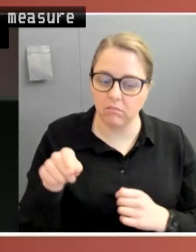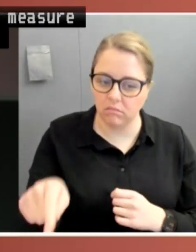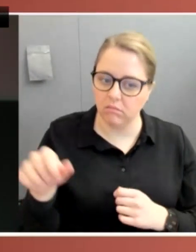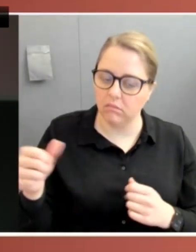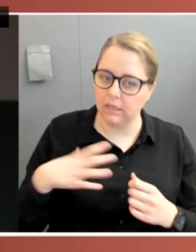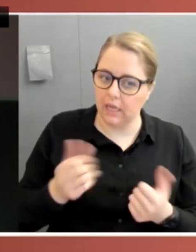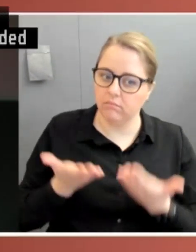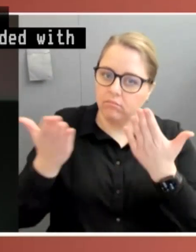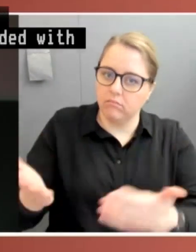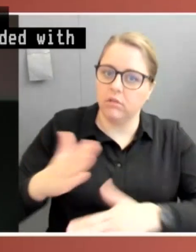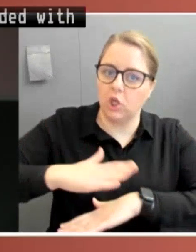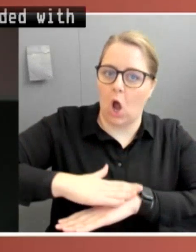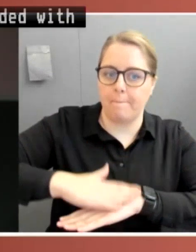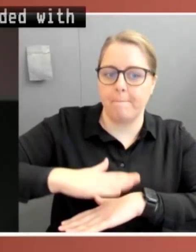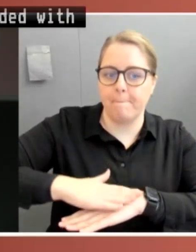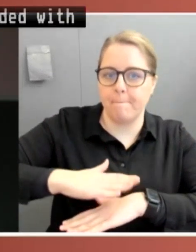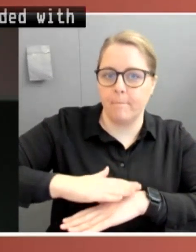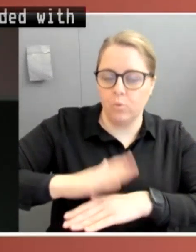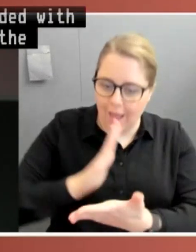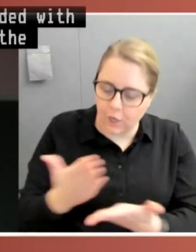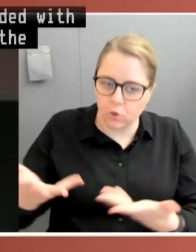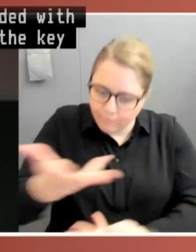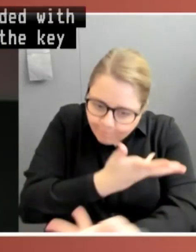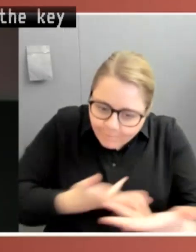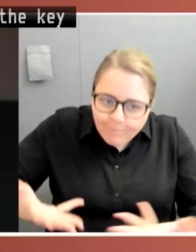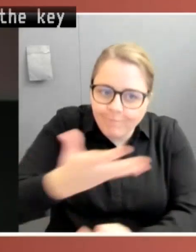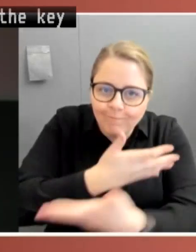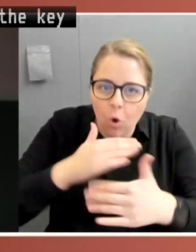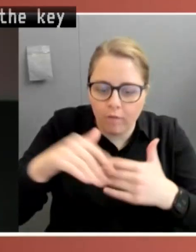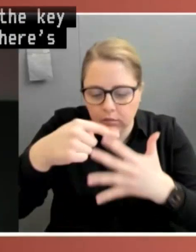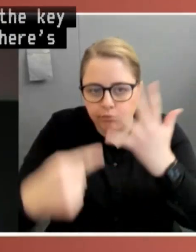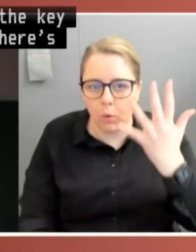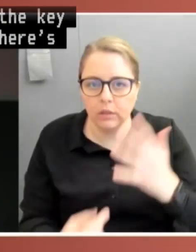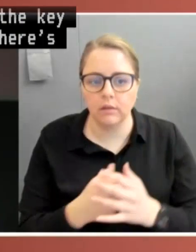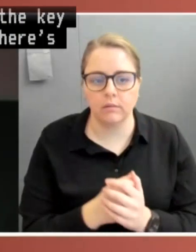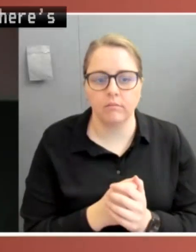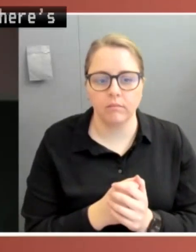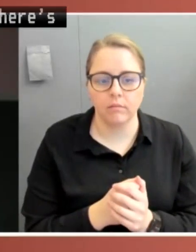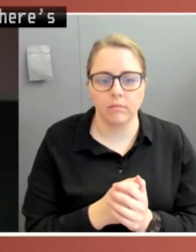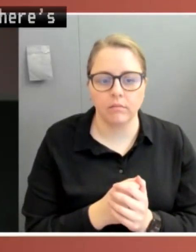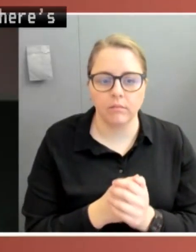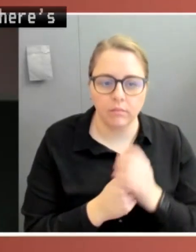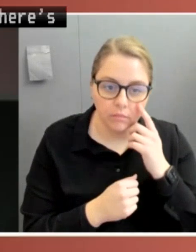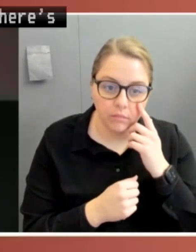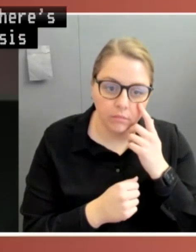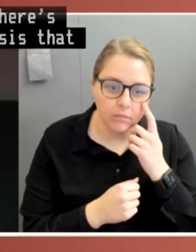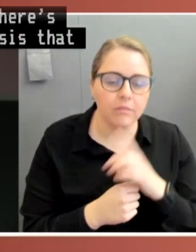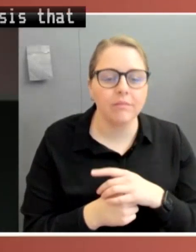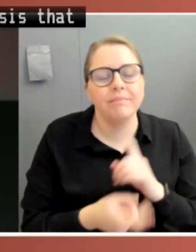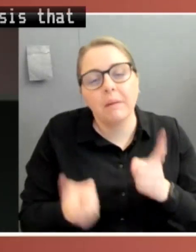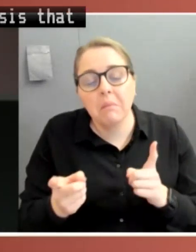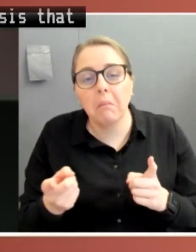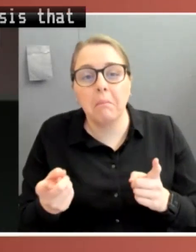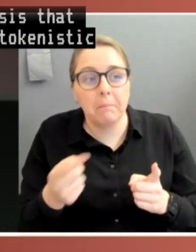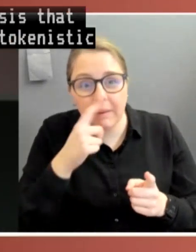key measures and issues. And there's always a risk during a crisis that parliament meets, but it's tokenistic. It's a rubber stamp. It doesn't do